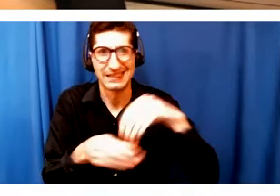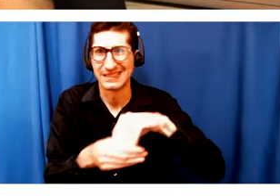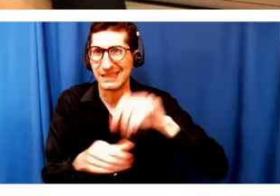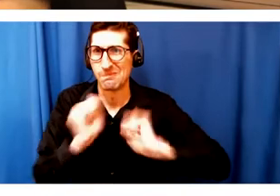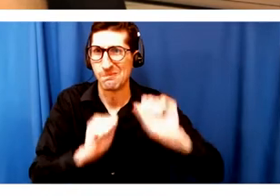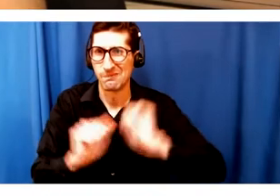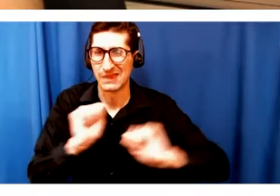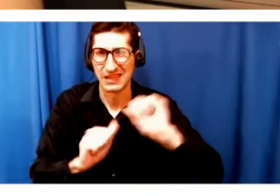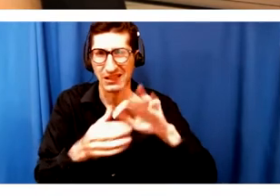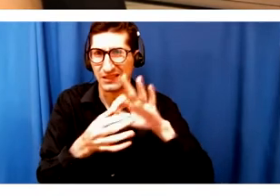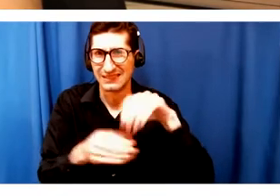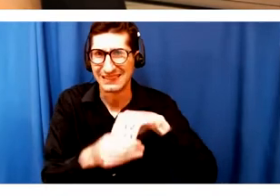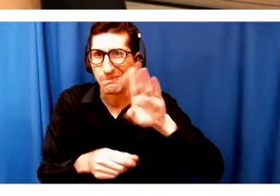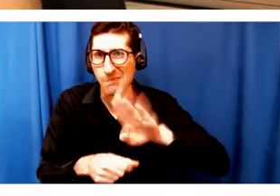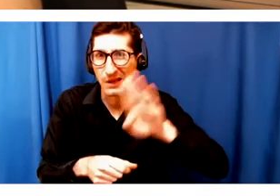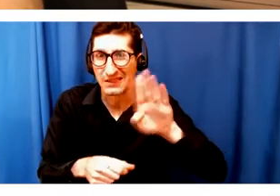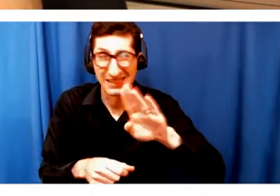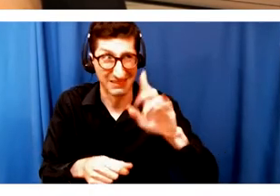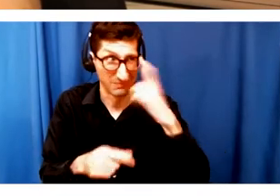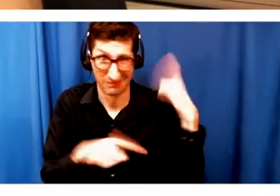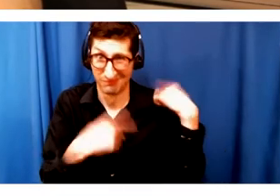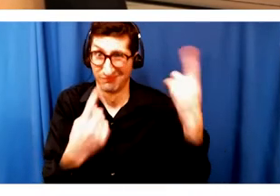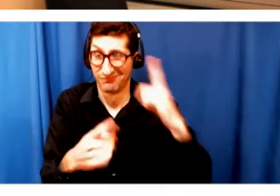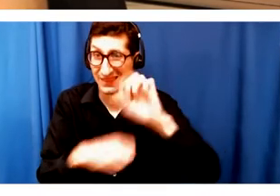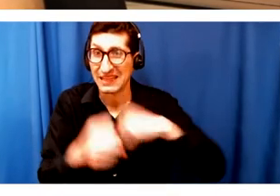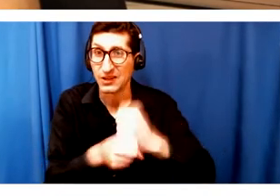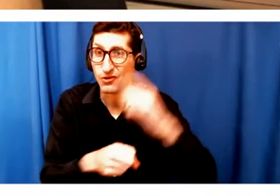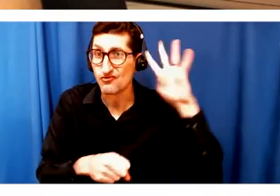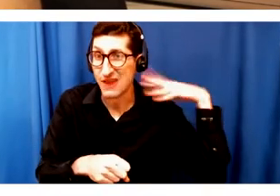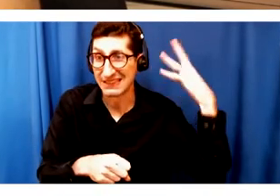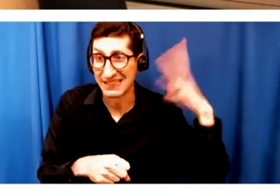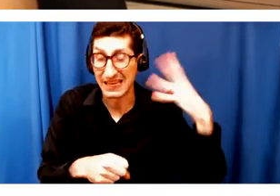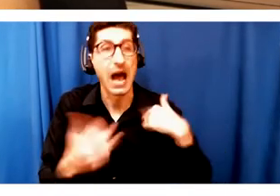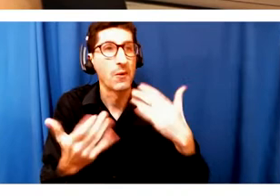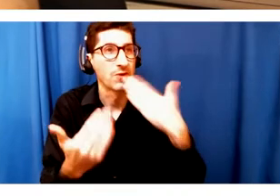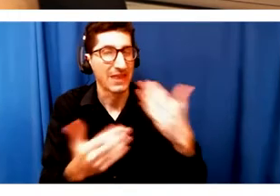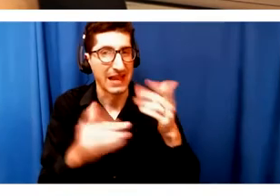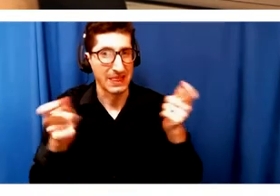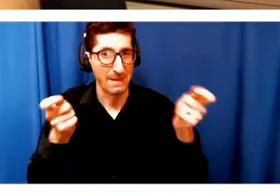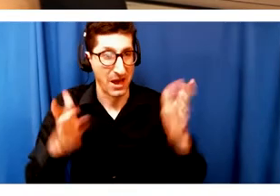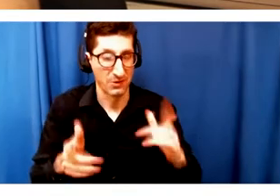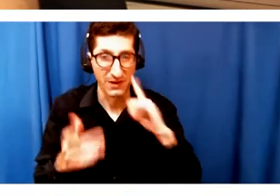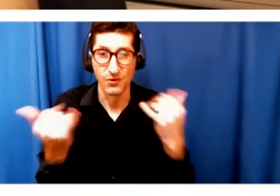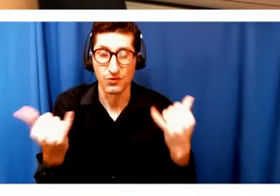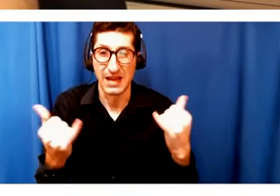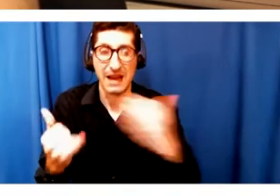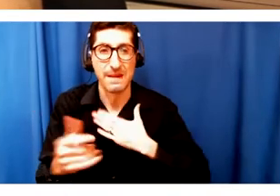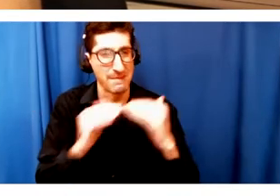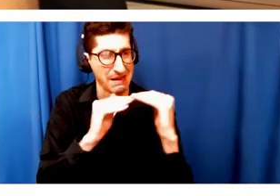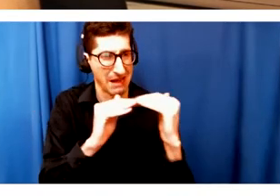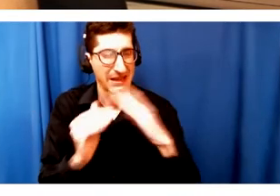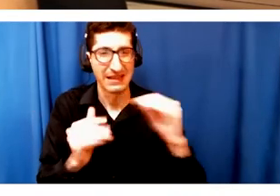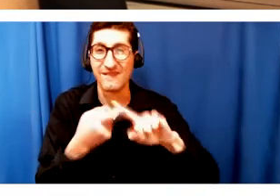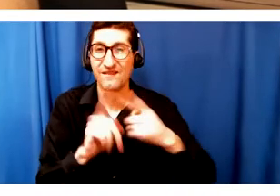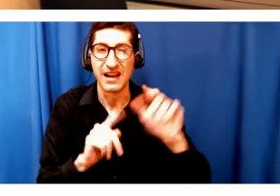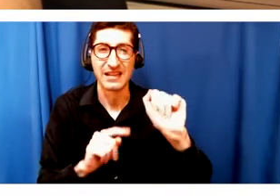I want to start by welcoming and thanking again our moderator for today, my colleague and new friend, Annie Levy, who's the